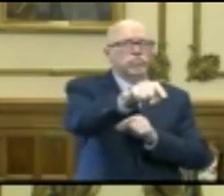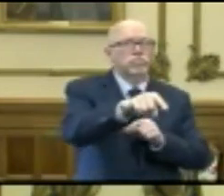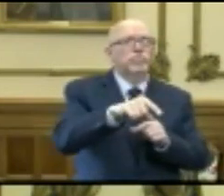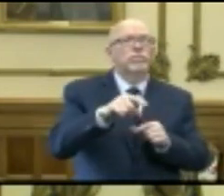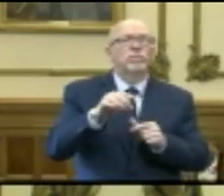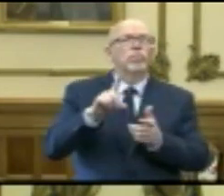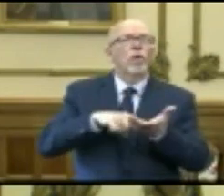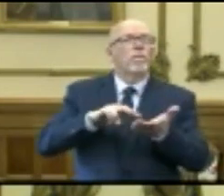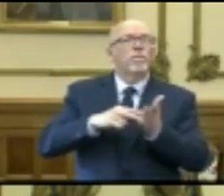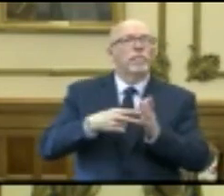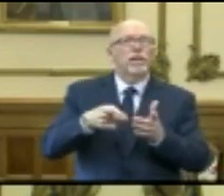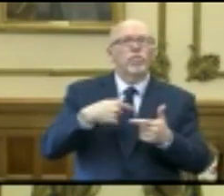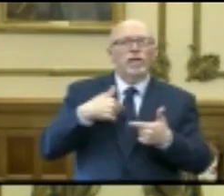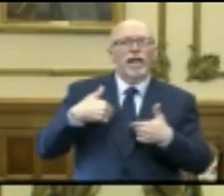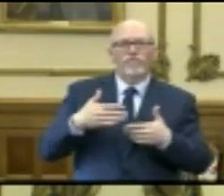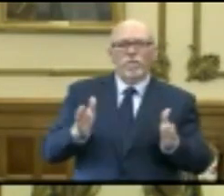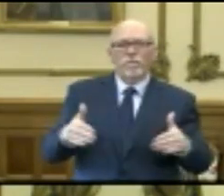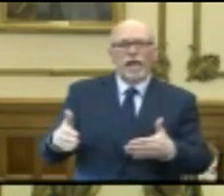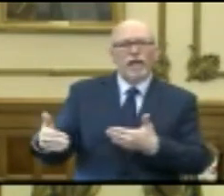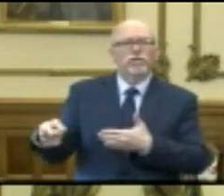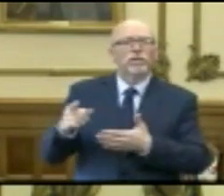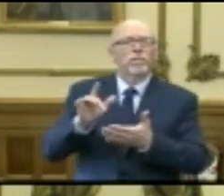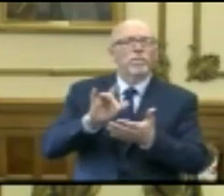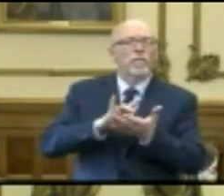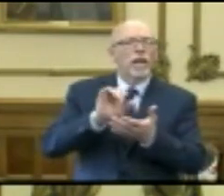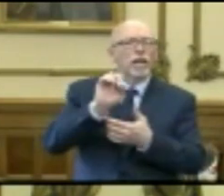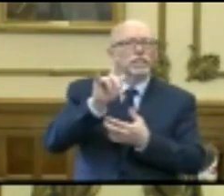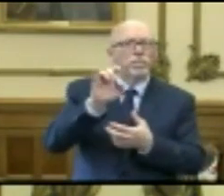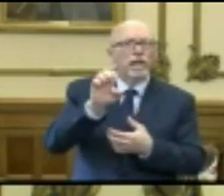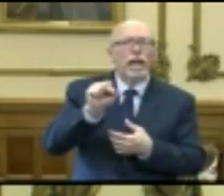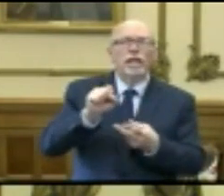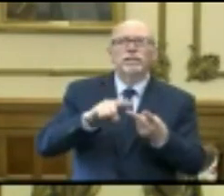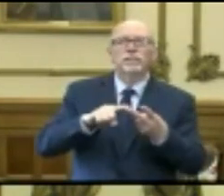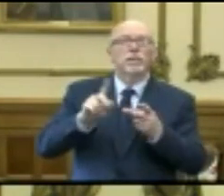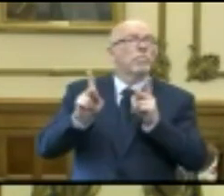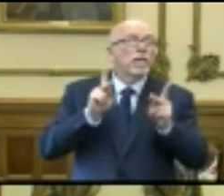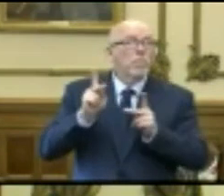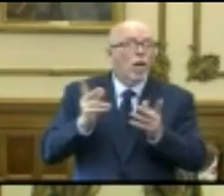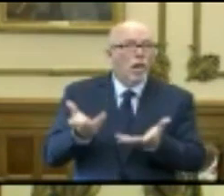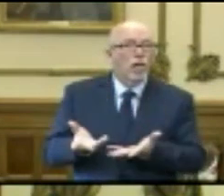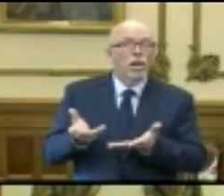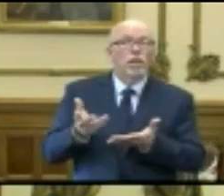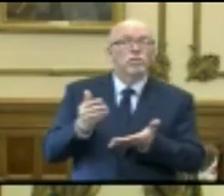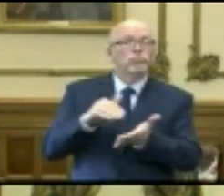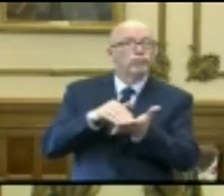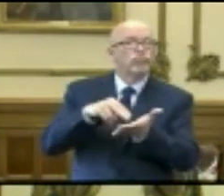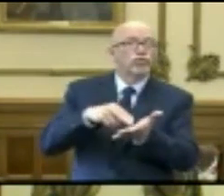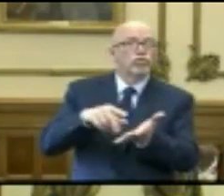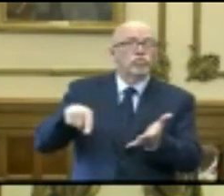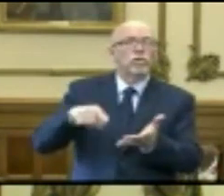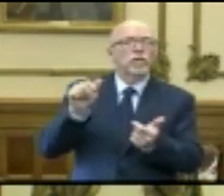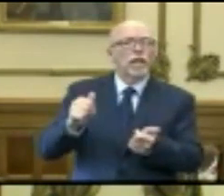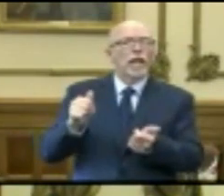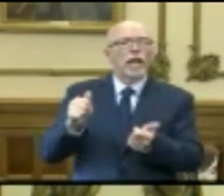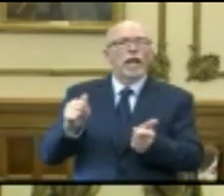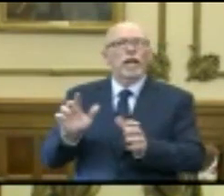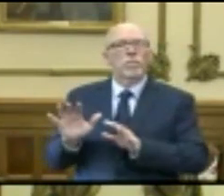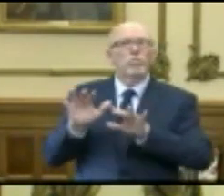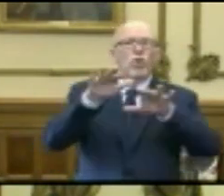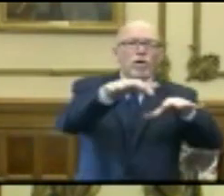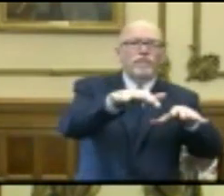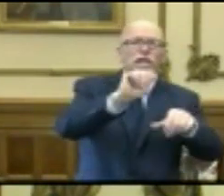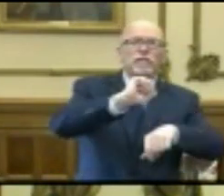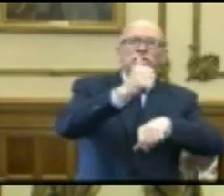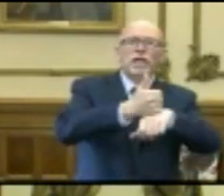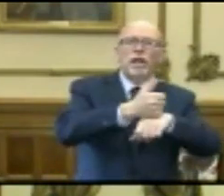that consists of are packages of medical supplies and medical personnel that are able to then move and set up that